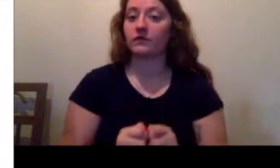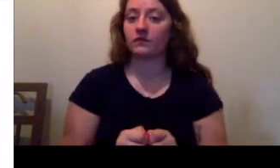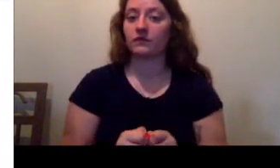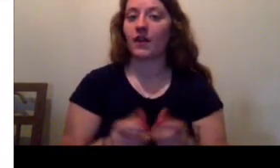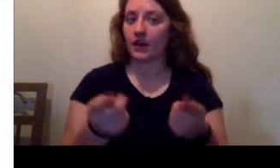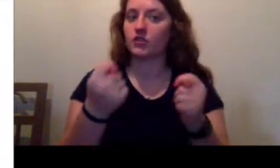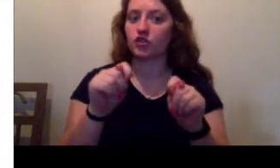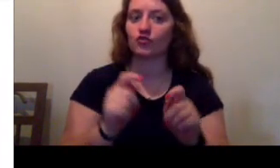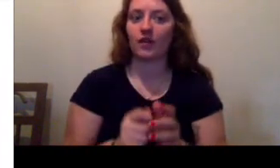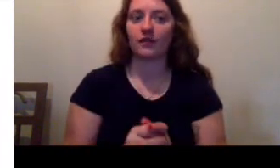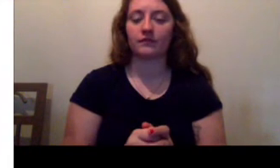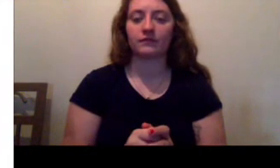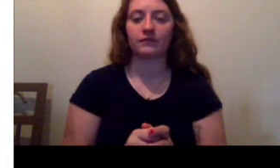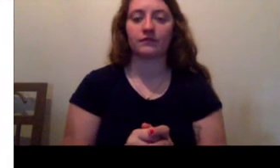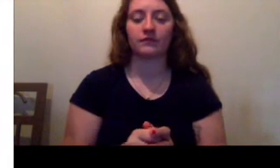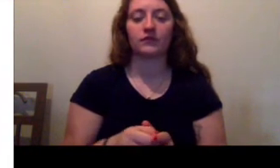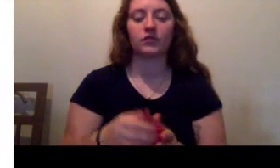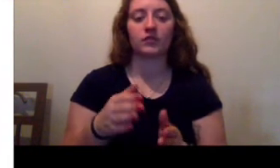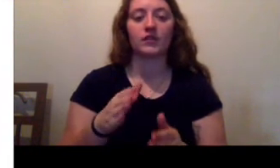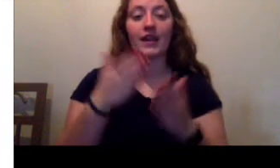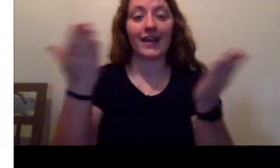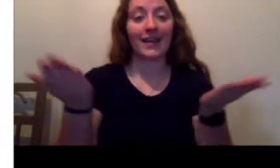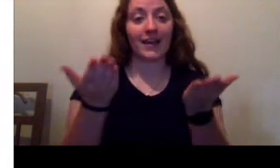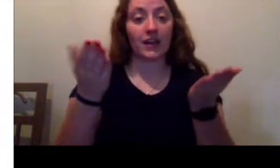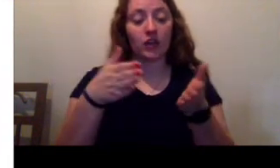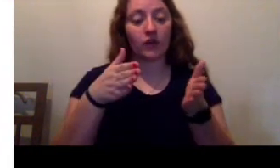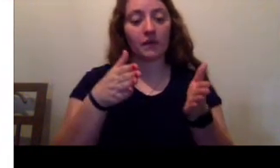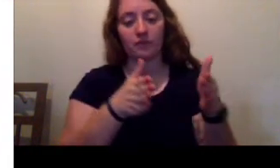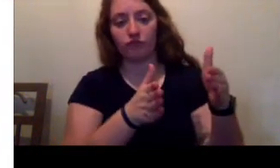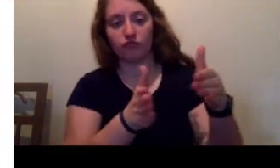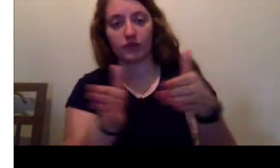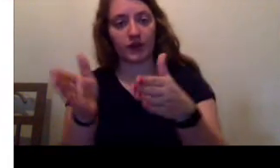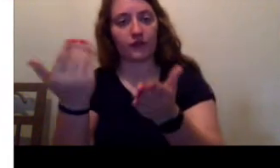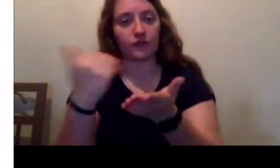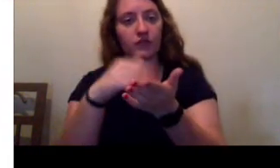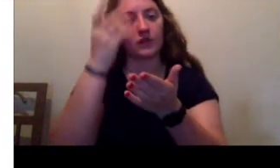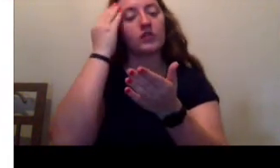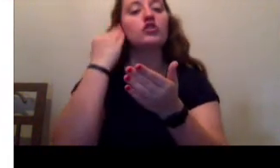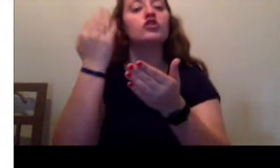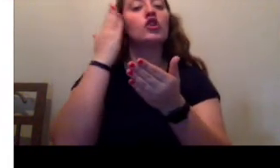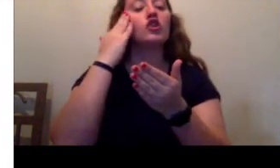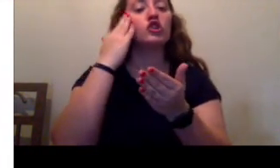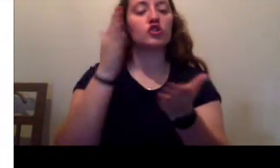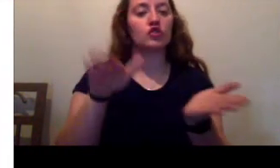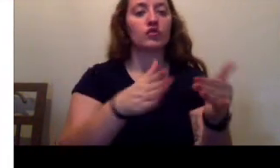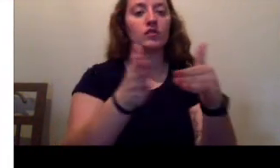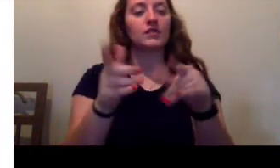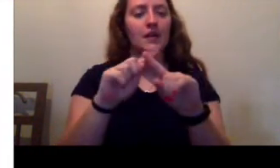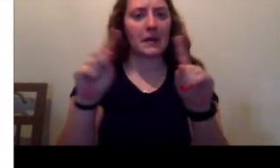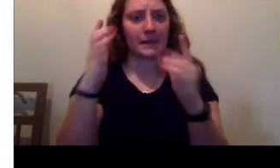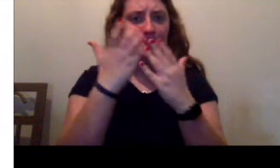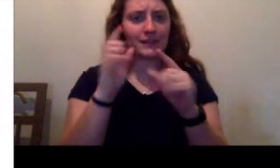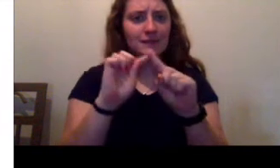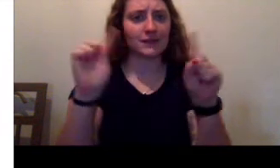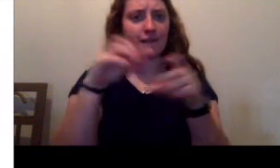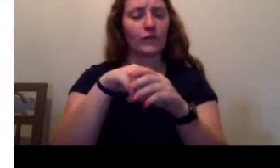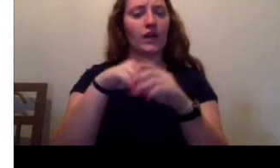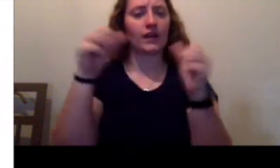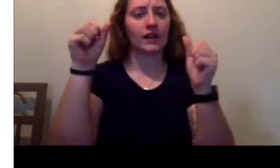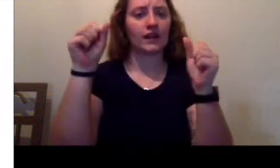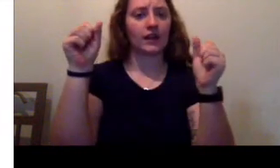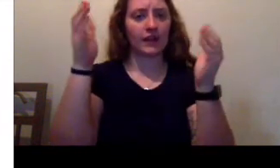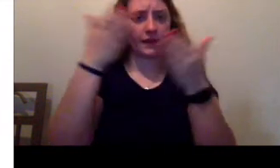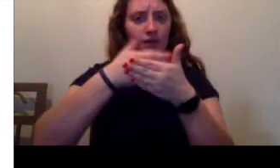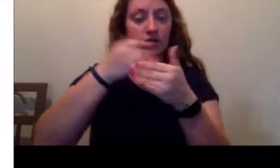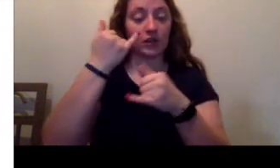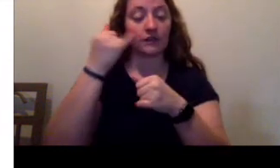tried. Here, the path turned. She knew the turning well, though it seemed different in the dark. If she turned to the